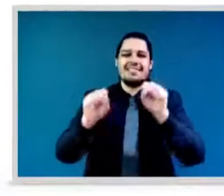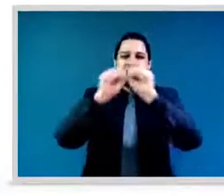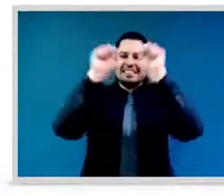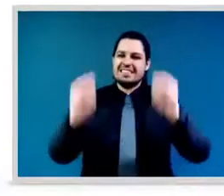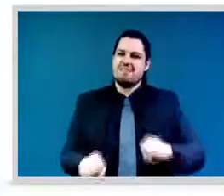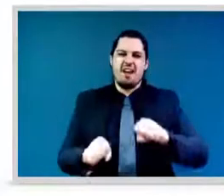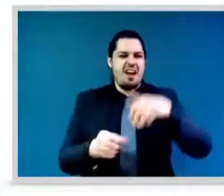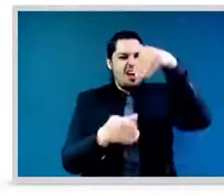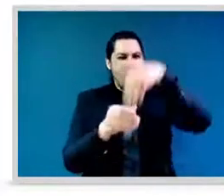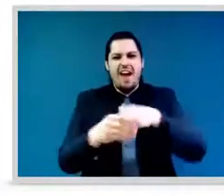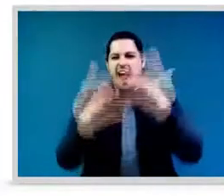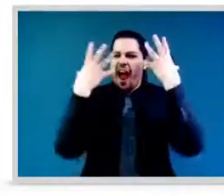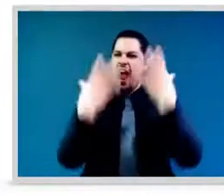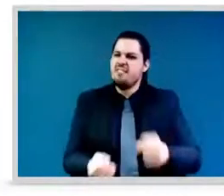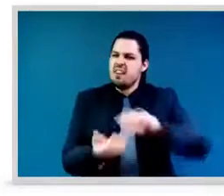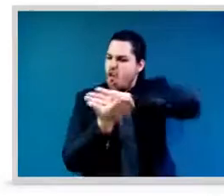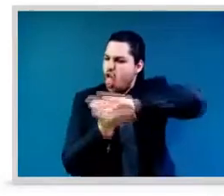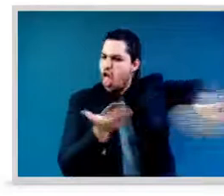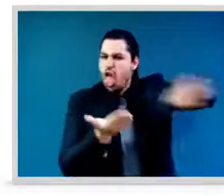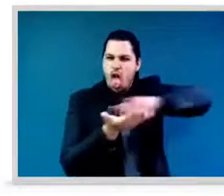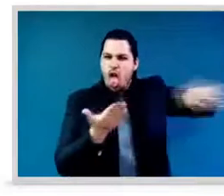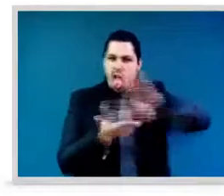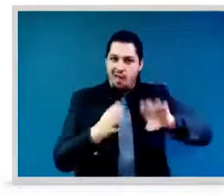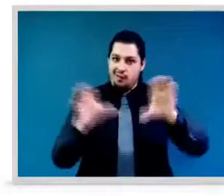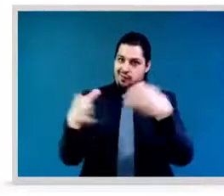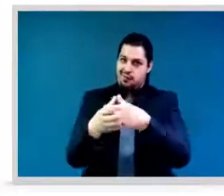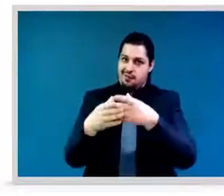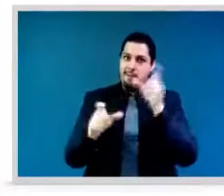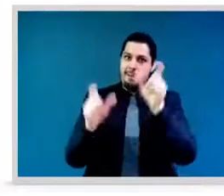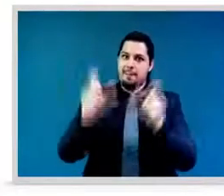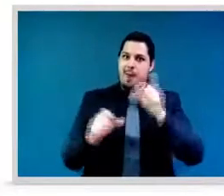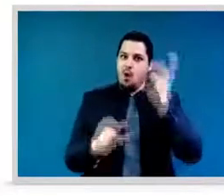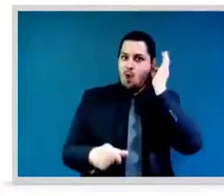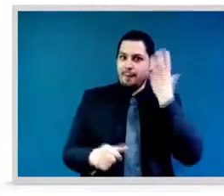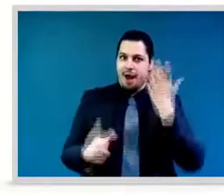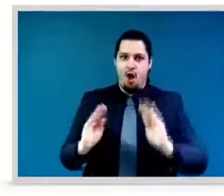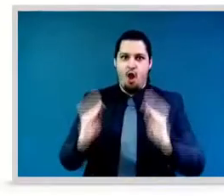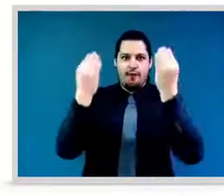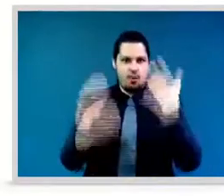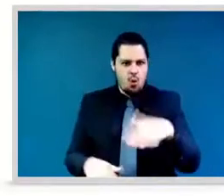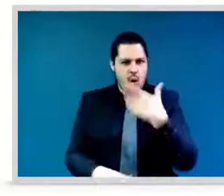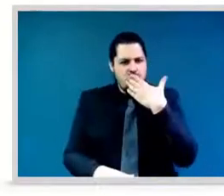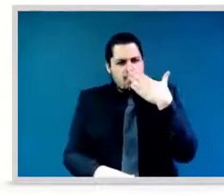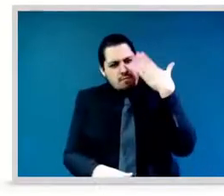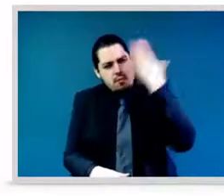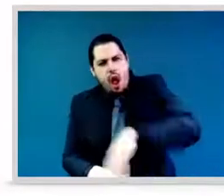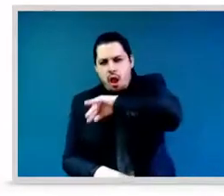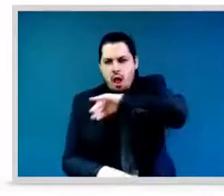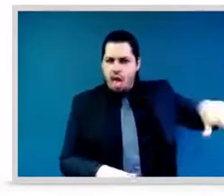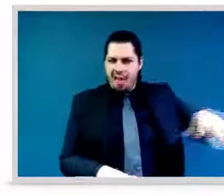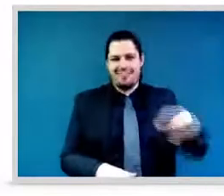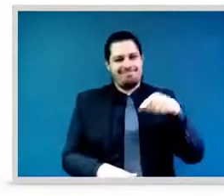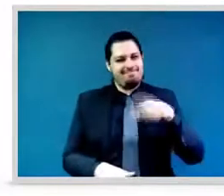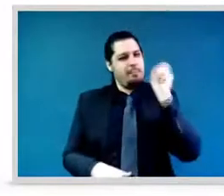people. So that has to be reflected. That's why I salute the spirit of this forum. And I guess that's also the